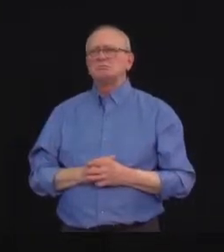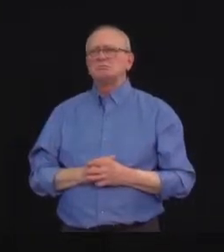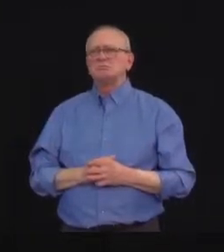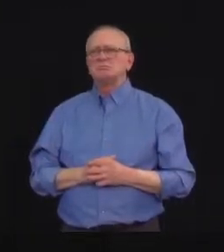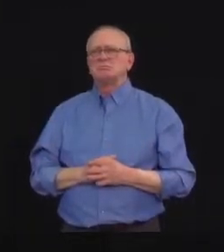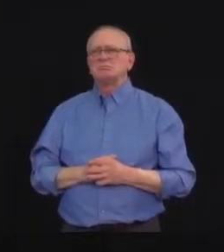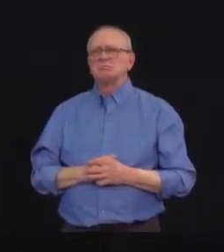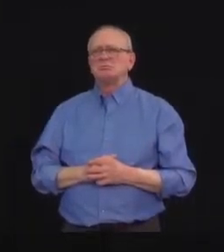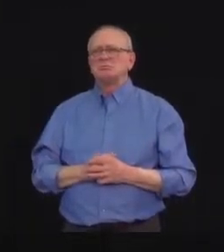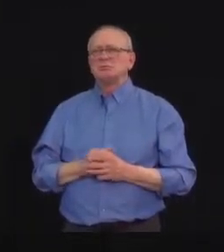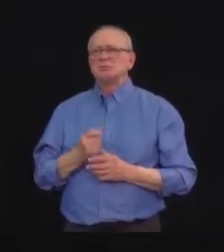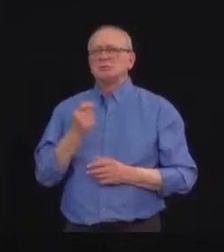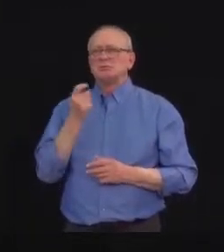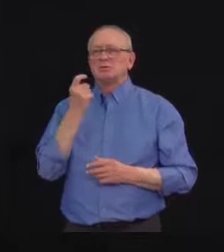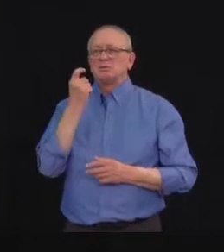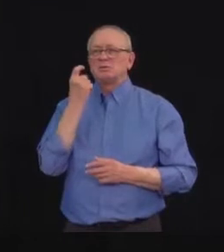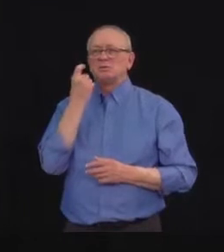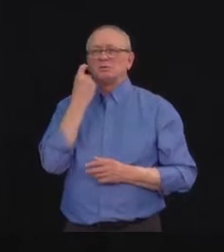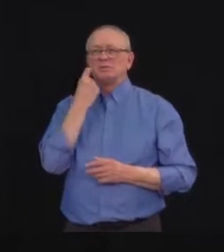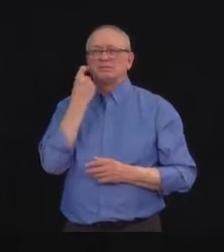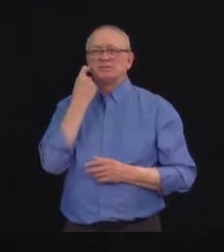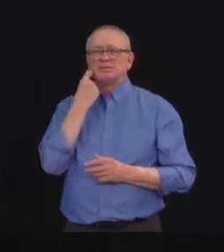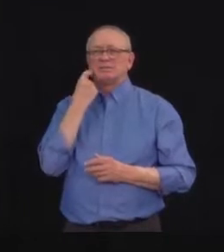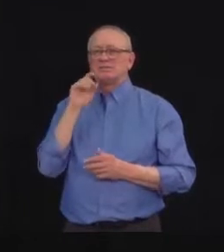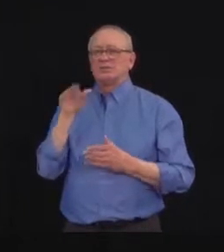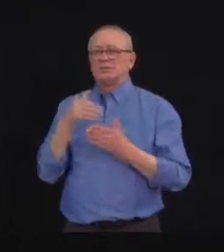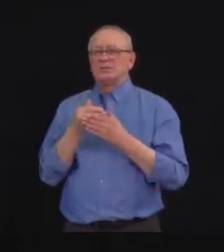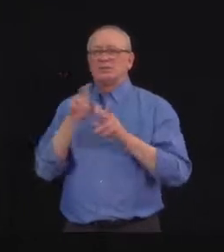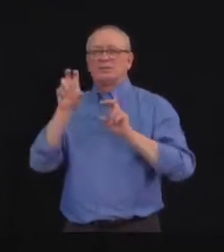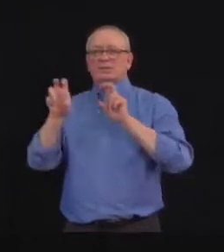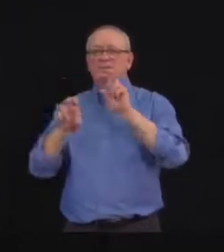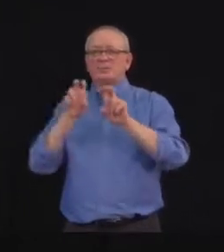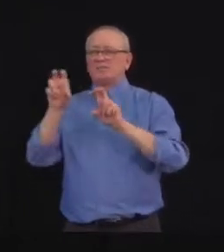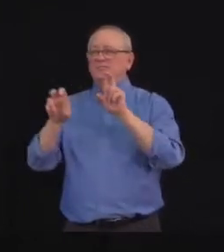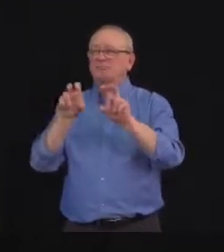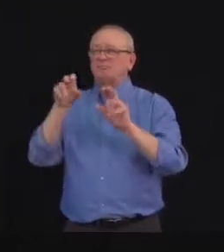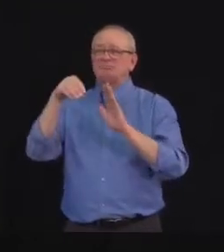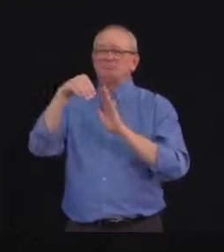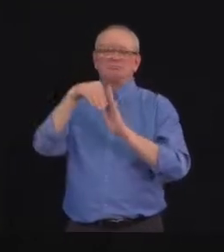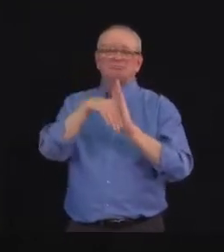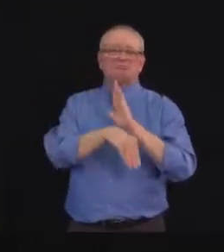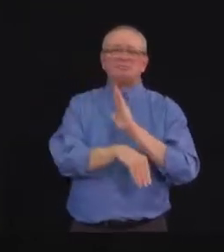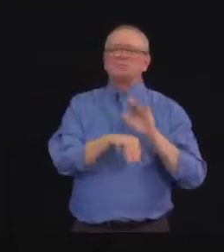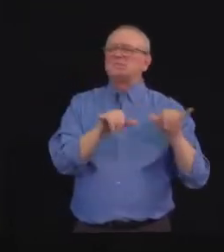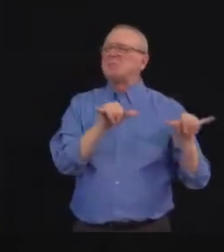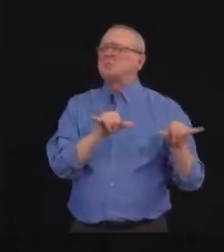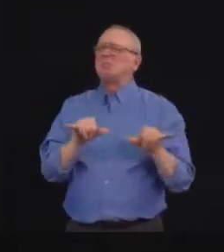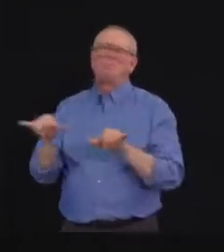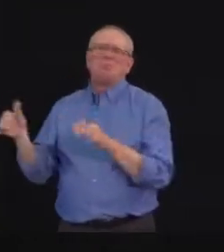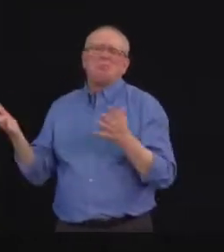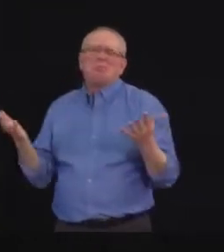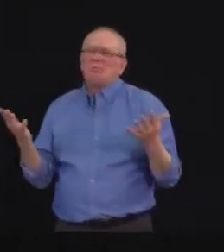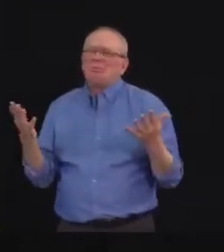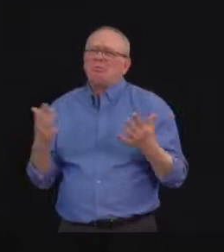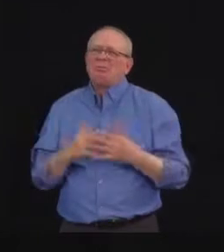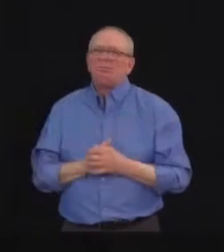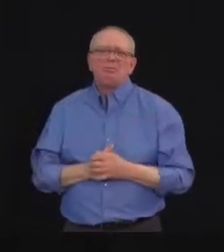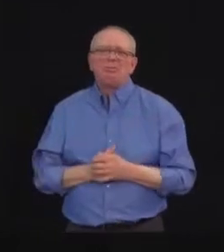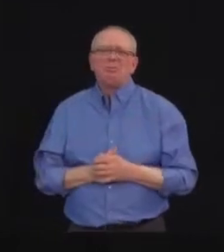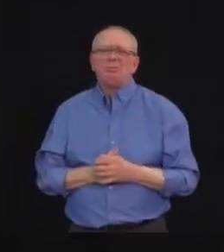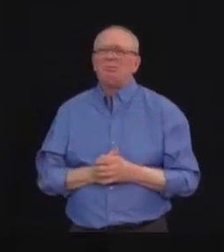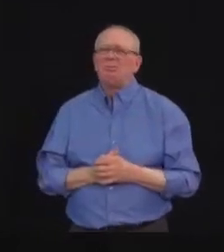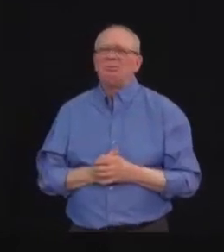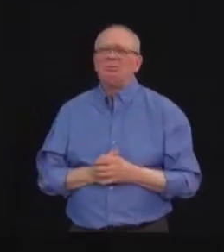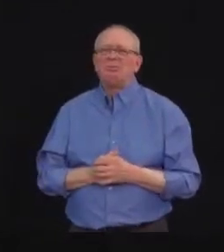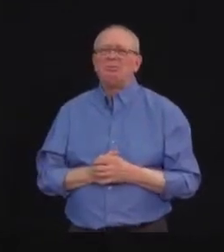several weeks, they've seen significant losses. I mean, we've seen at least at what things are so topsy-turvy,